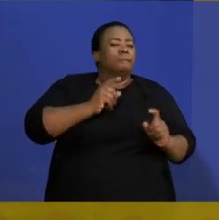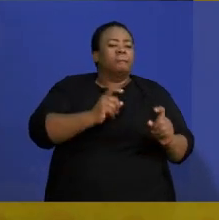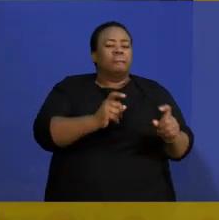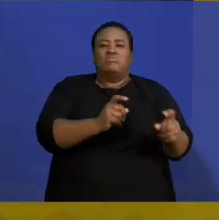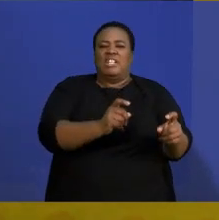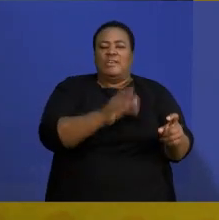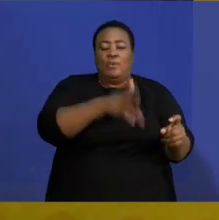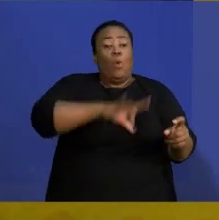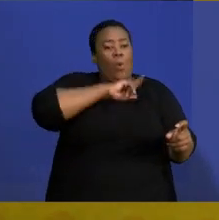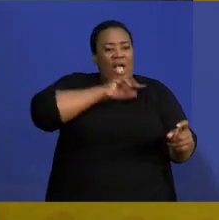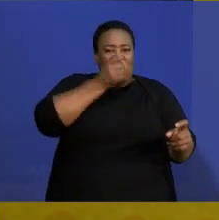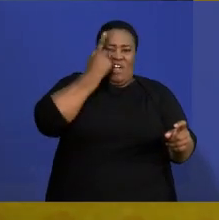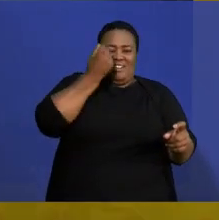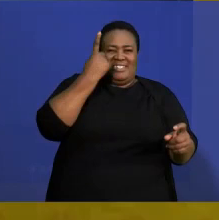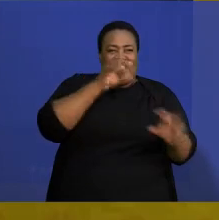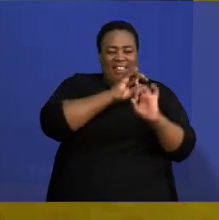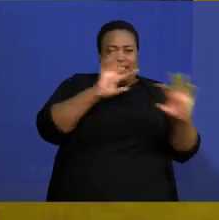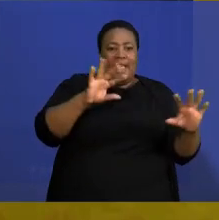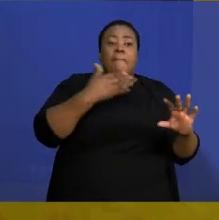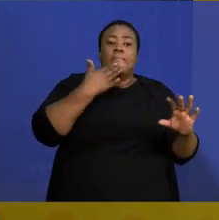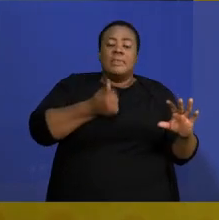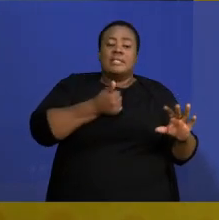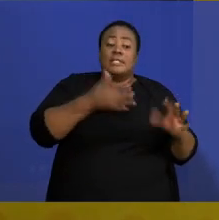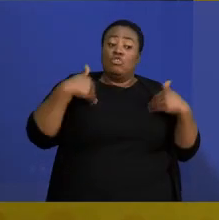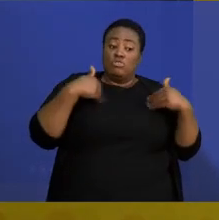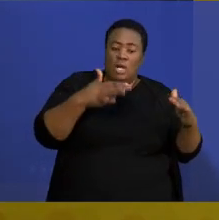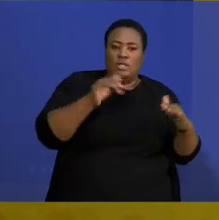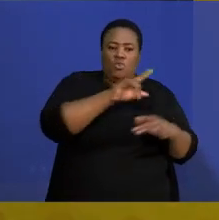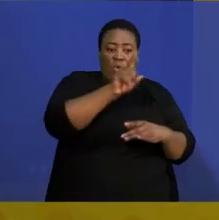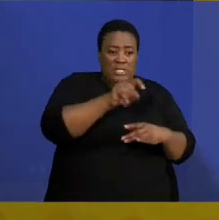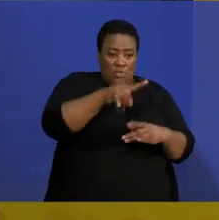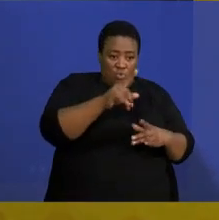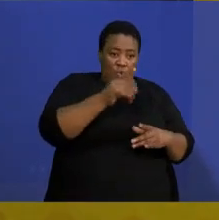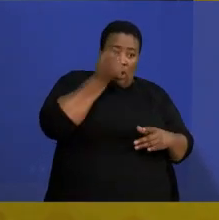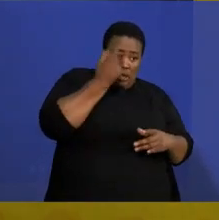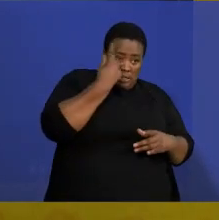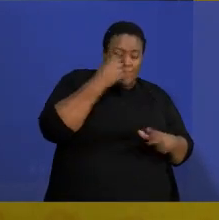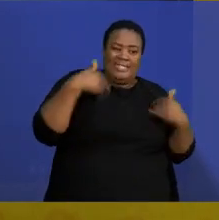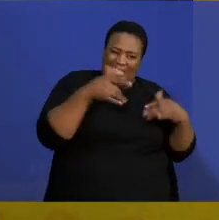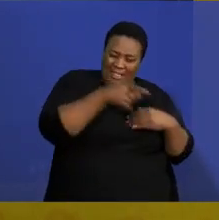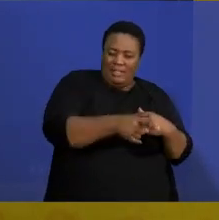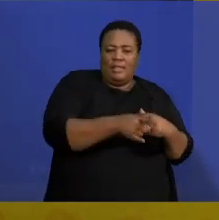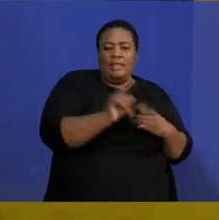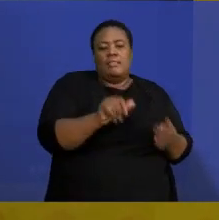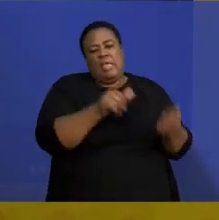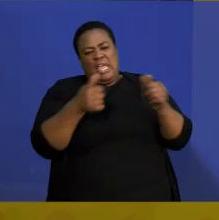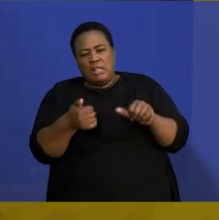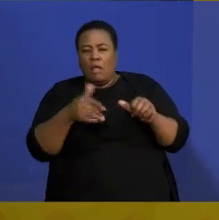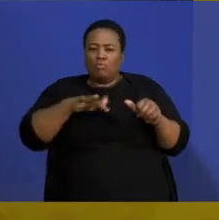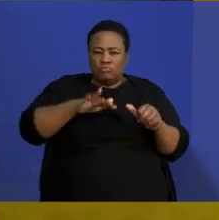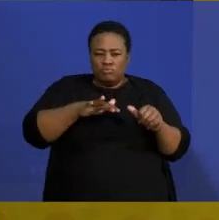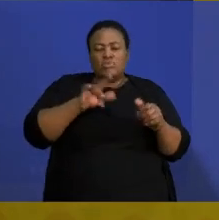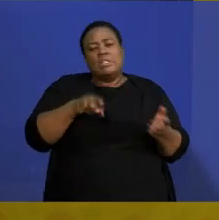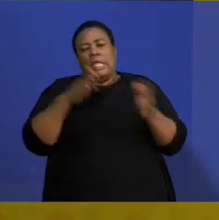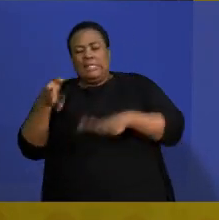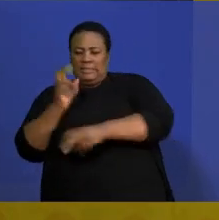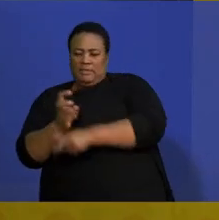understand them. So please make sure that you plan your time and form a scheme in terms of how you're going to